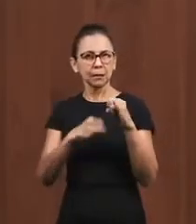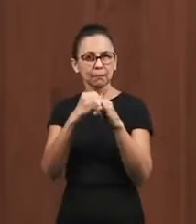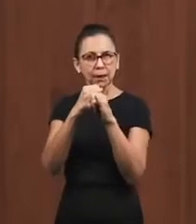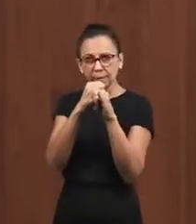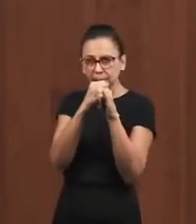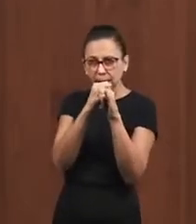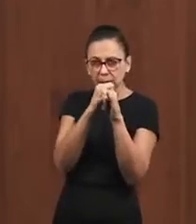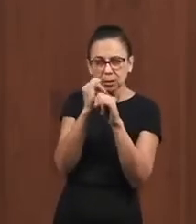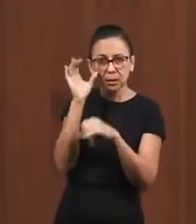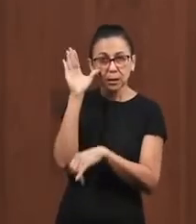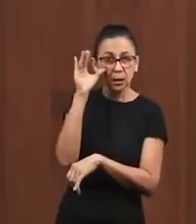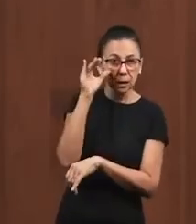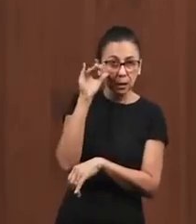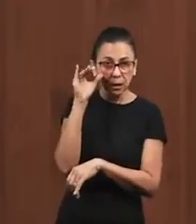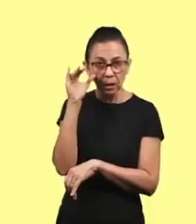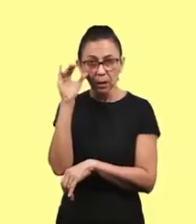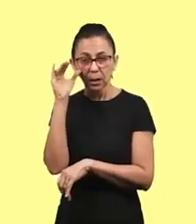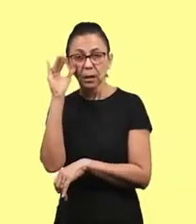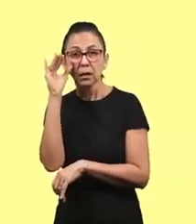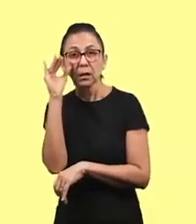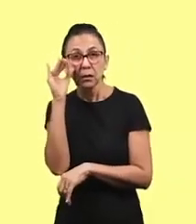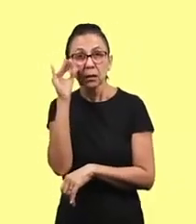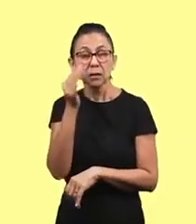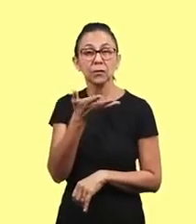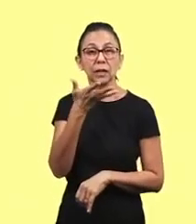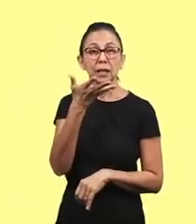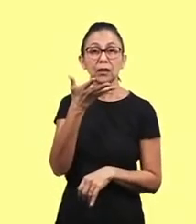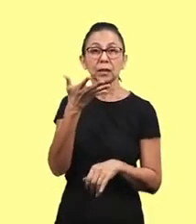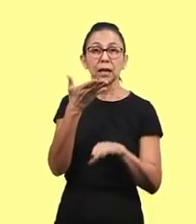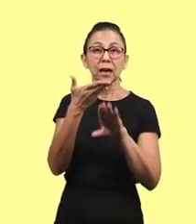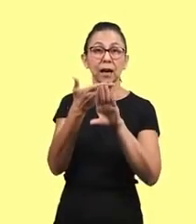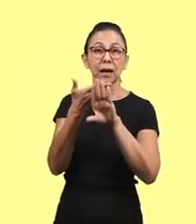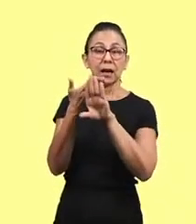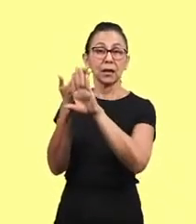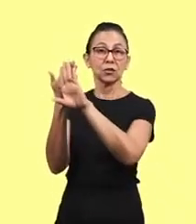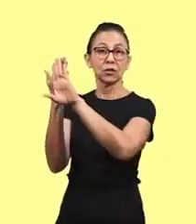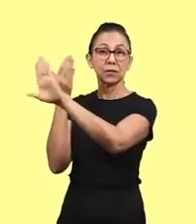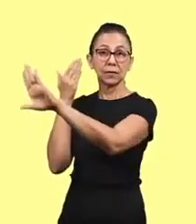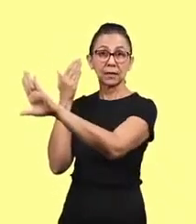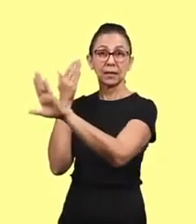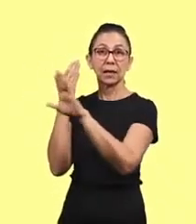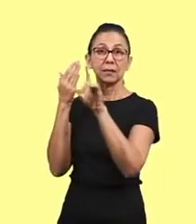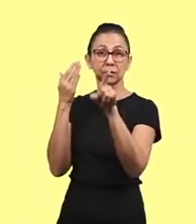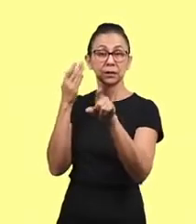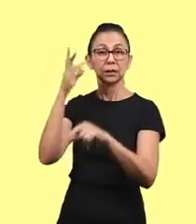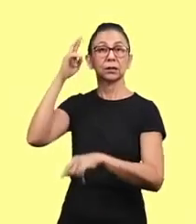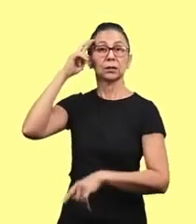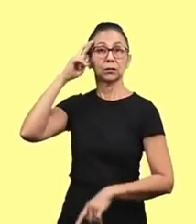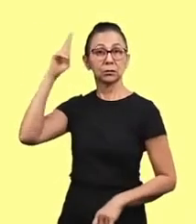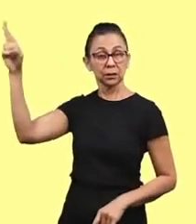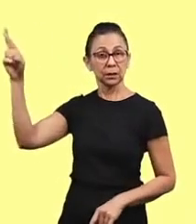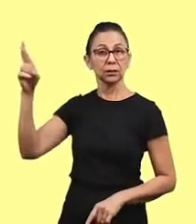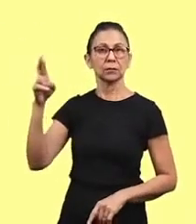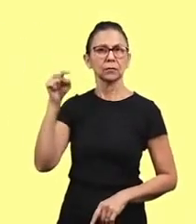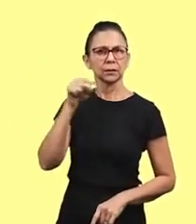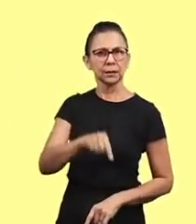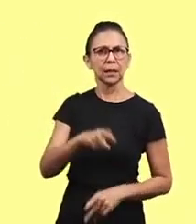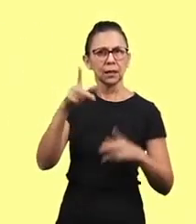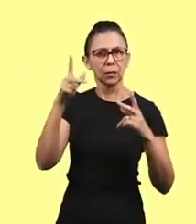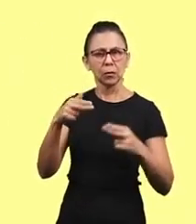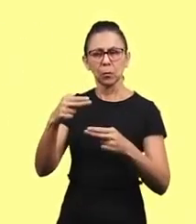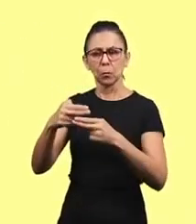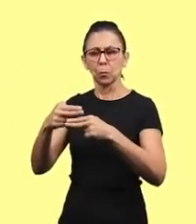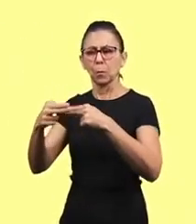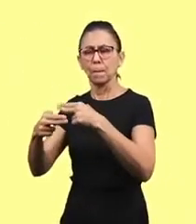they will try to impede you from serving the Lord but God invites you intermediate to be like Nehemiah